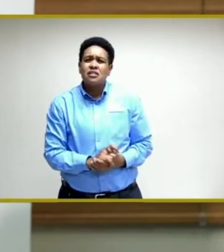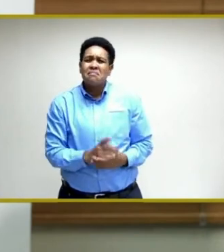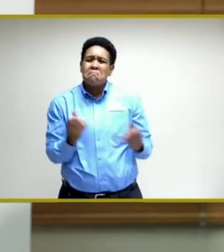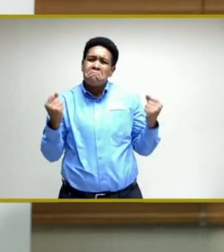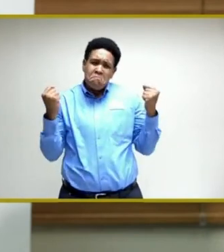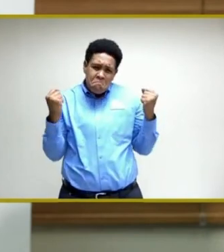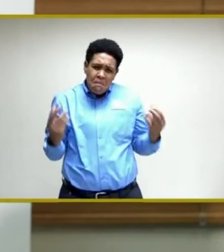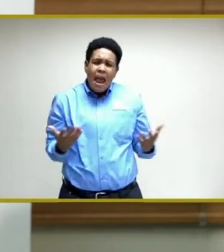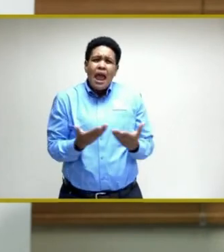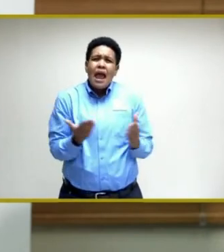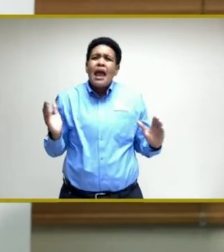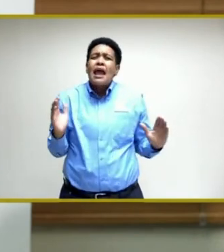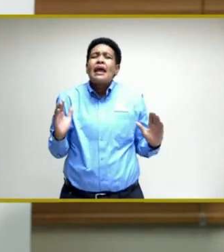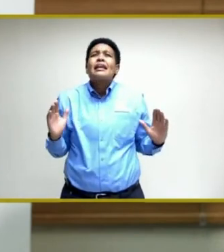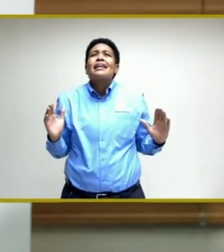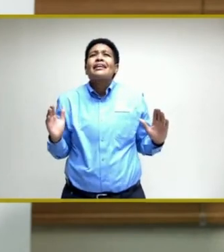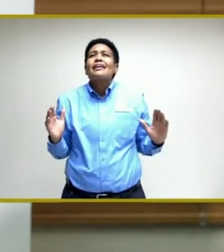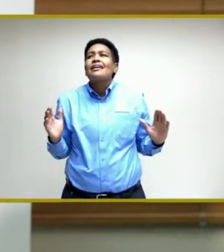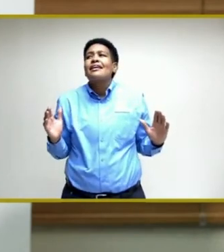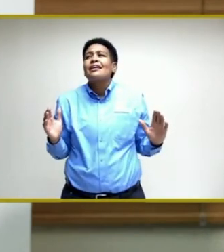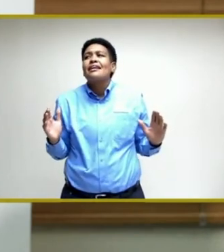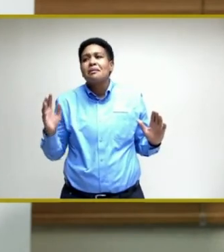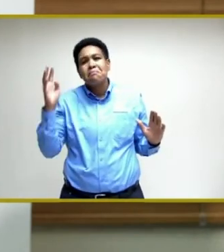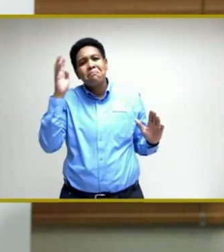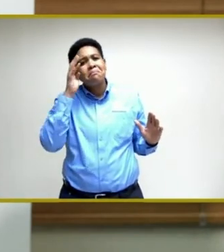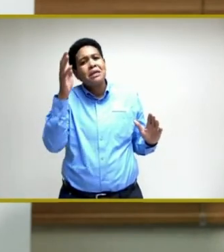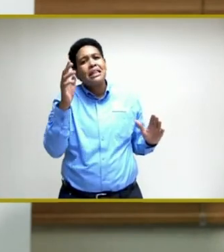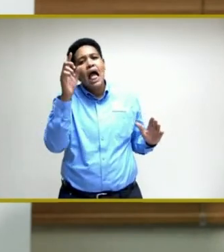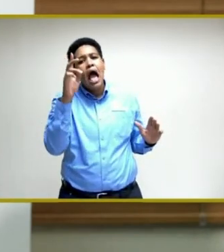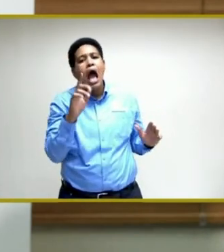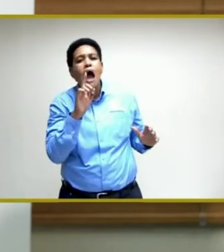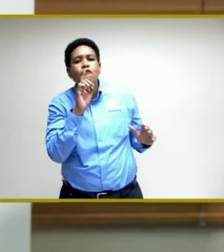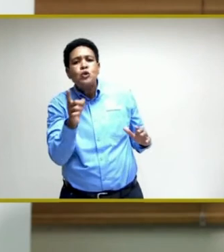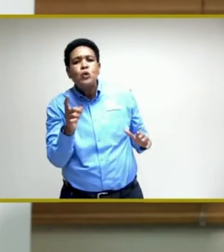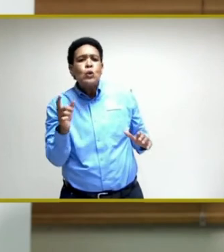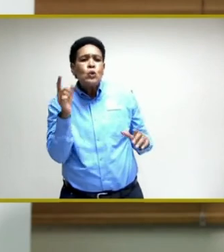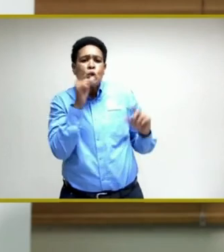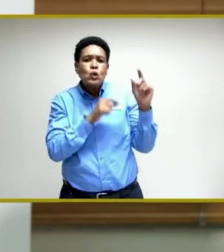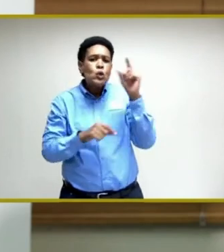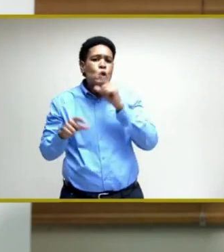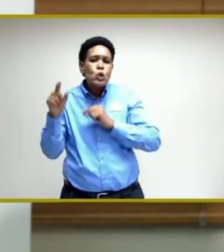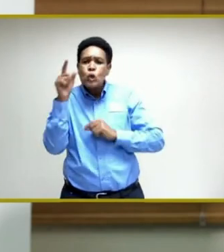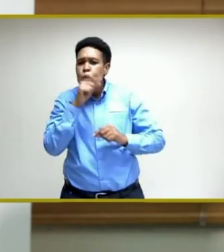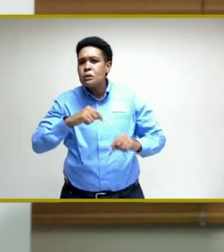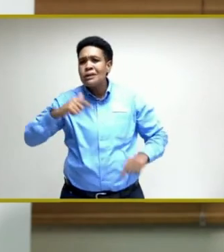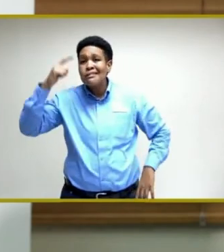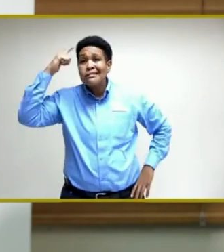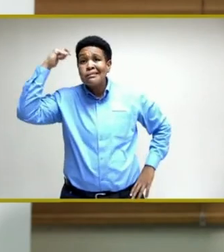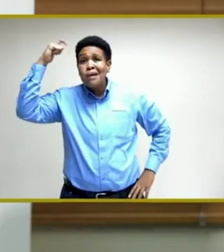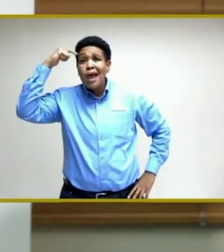many myths, half-truths, rumors, speculation,